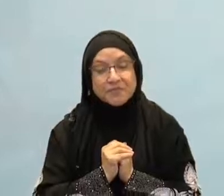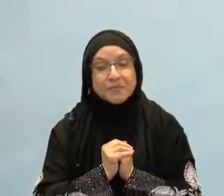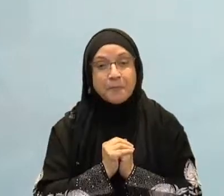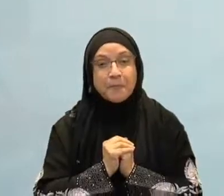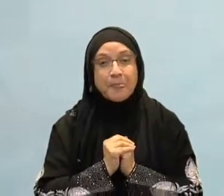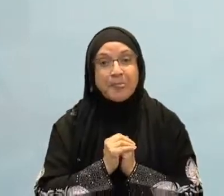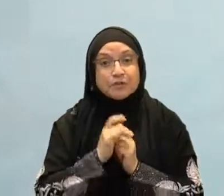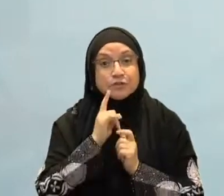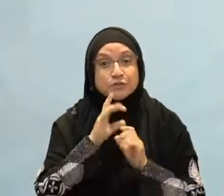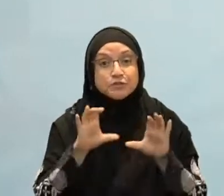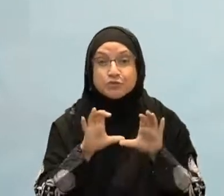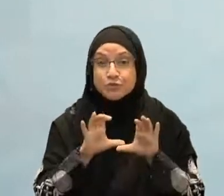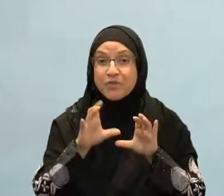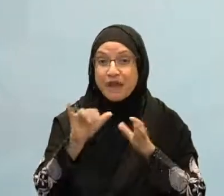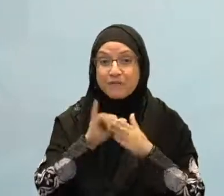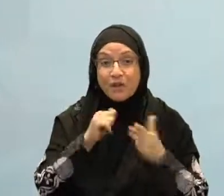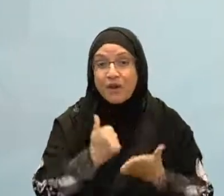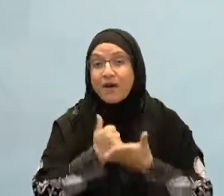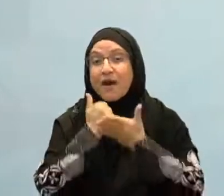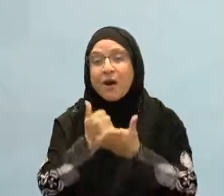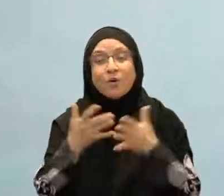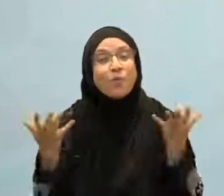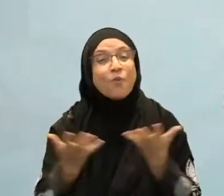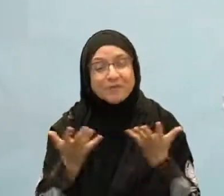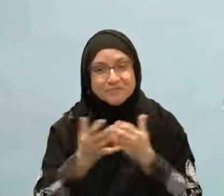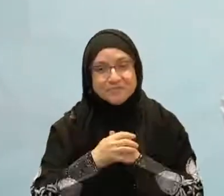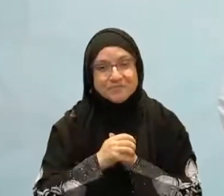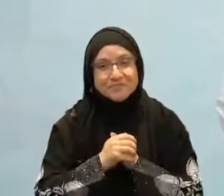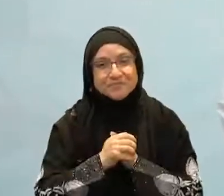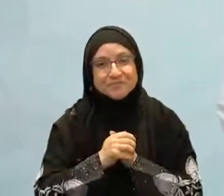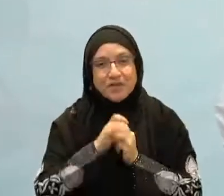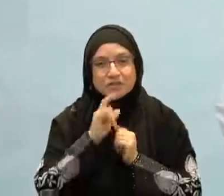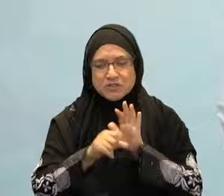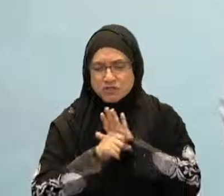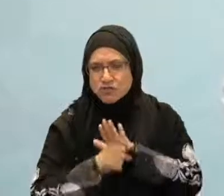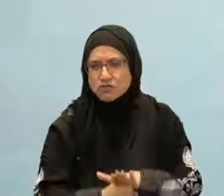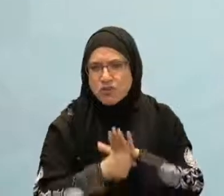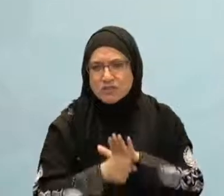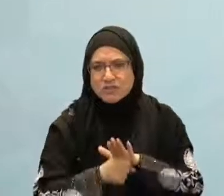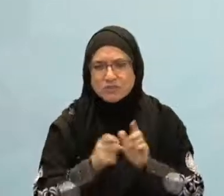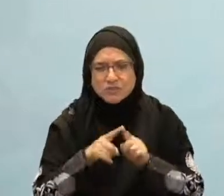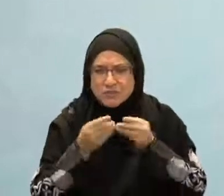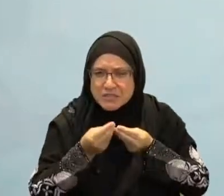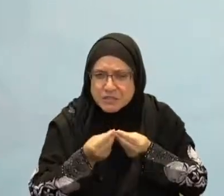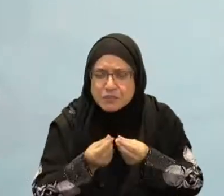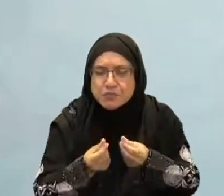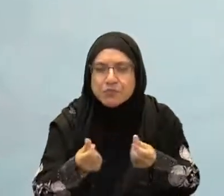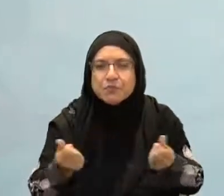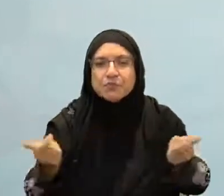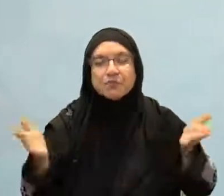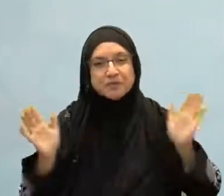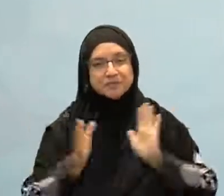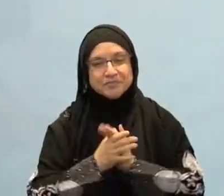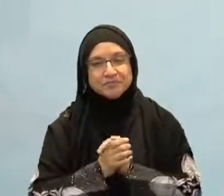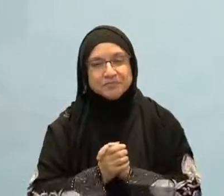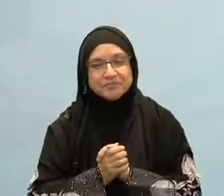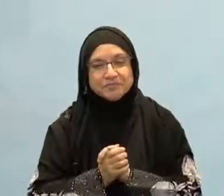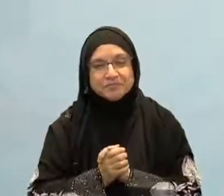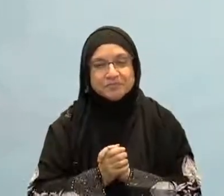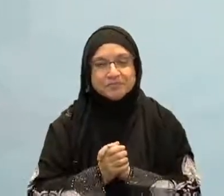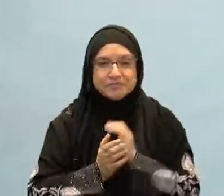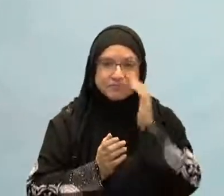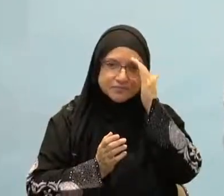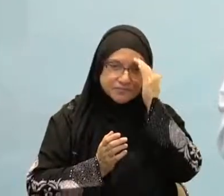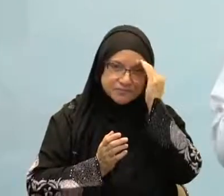You stand up at night. You have a direct connection to your Lord. It's quiet. You don't have a meeting coming up. Right? You